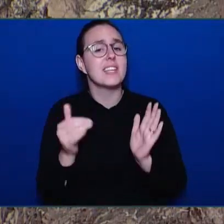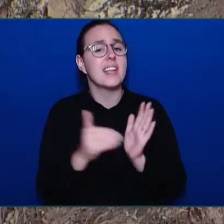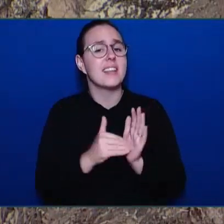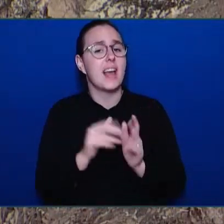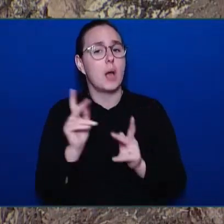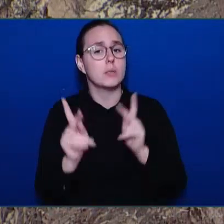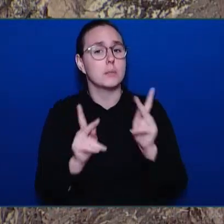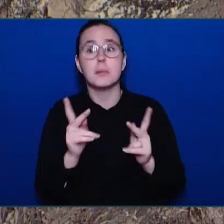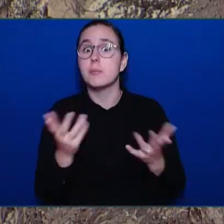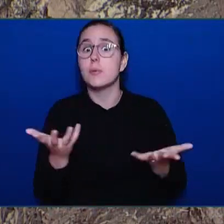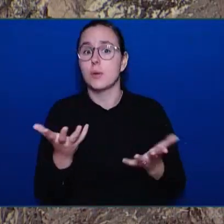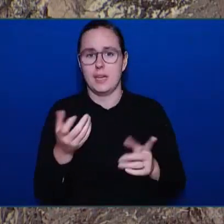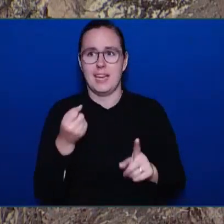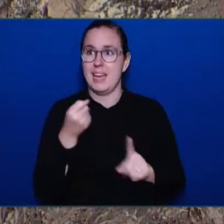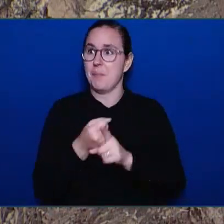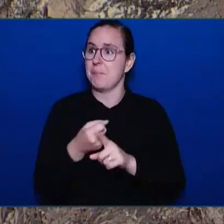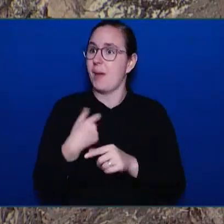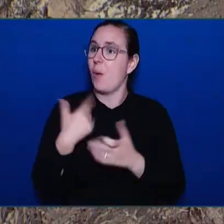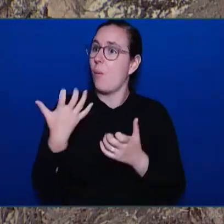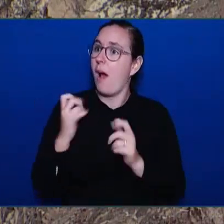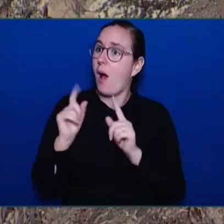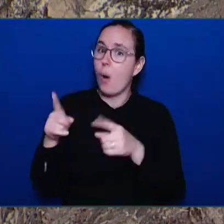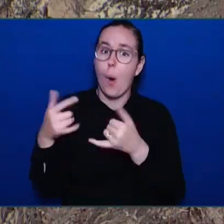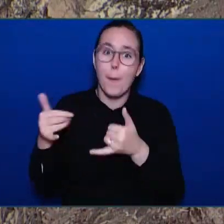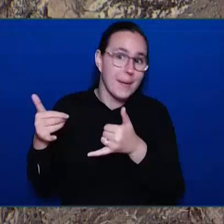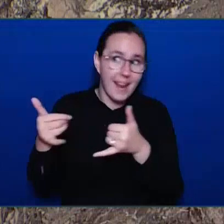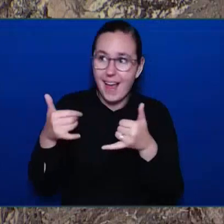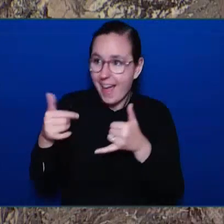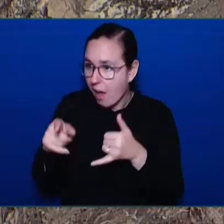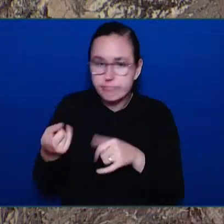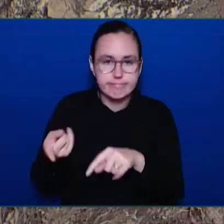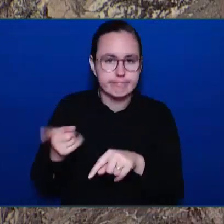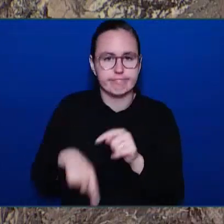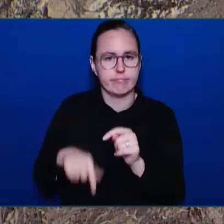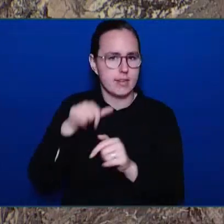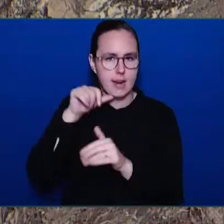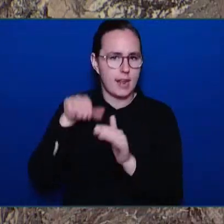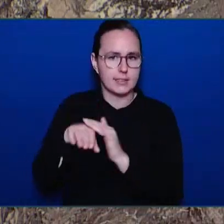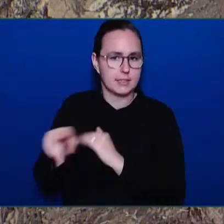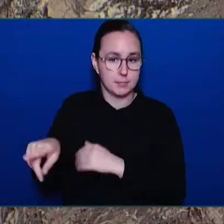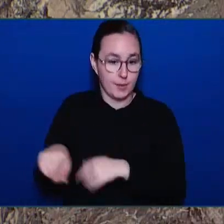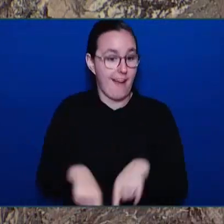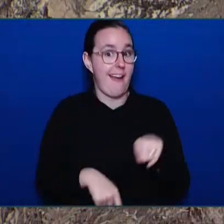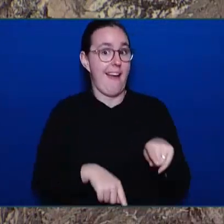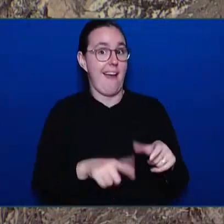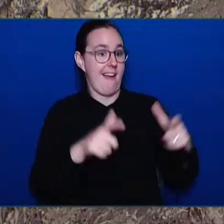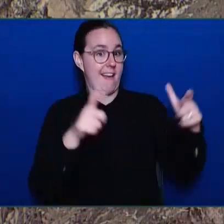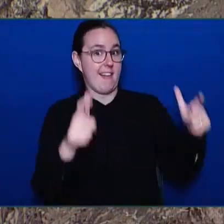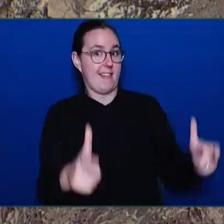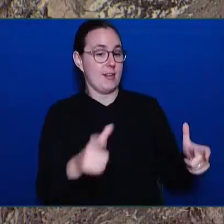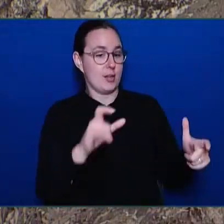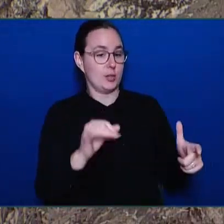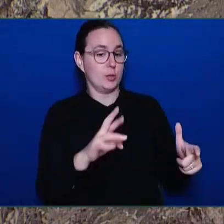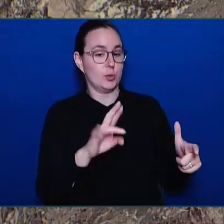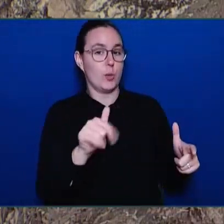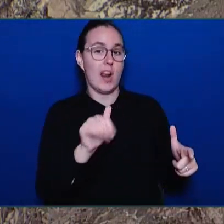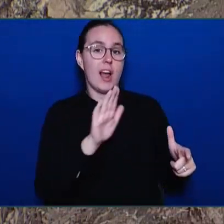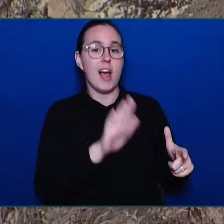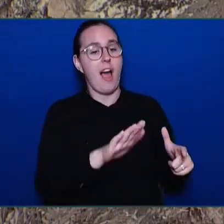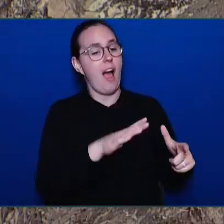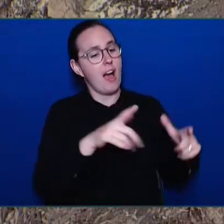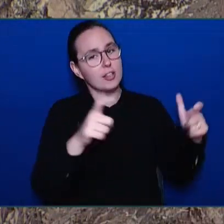Julia's Junction will be a destination play space for people of all ages to enjoy, regardless of their physical or cognitive